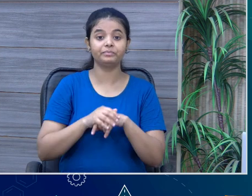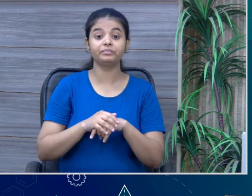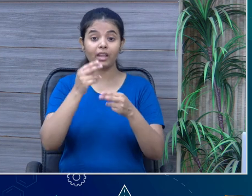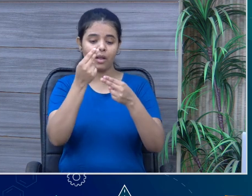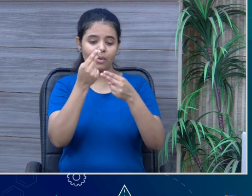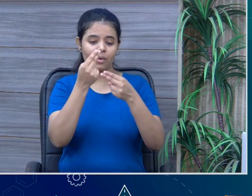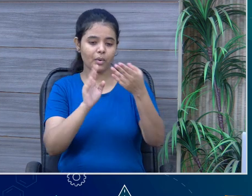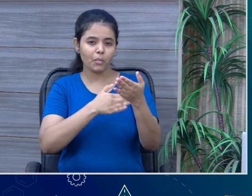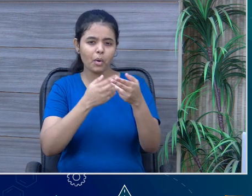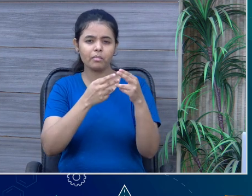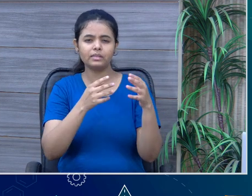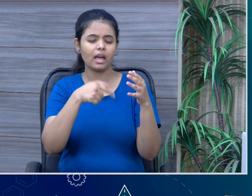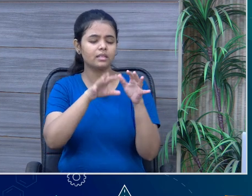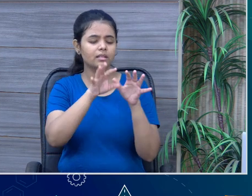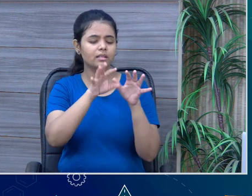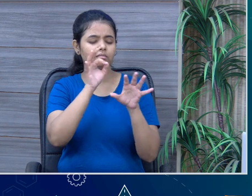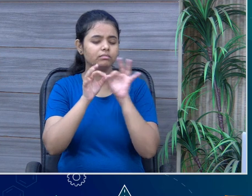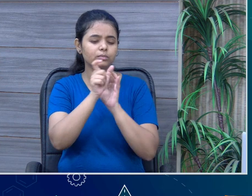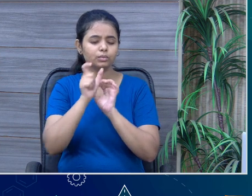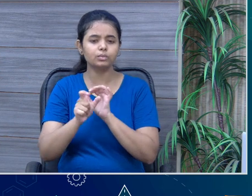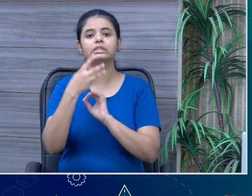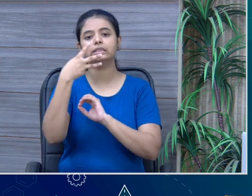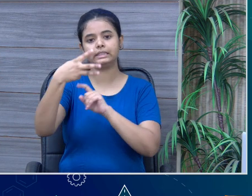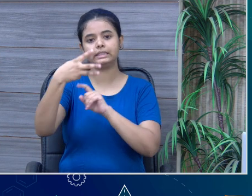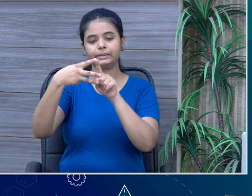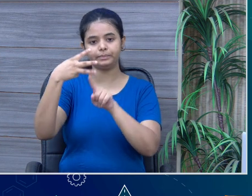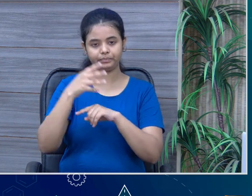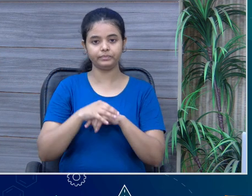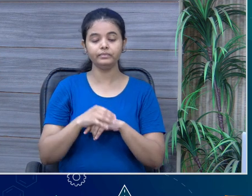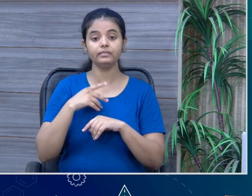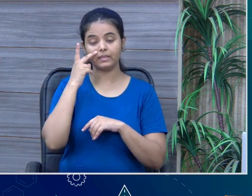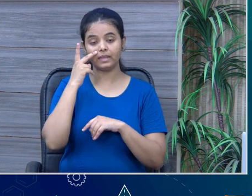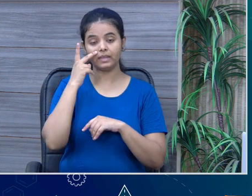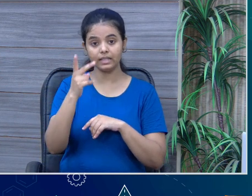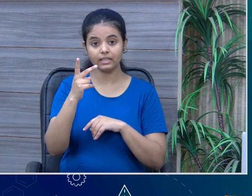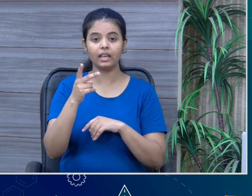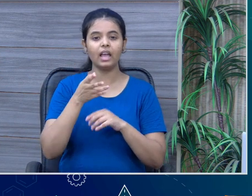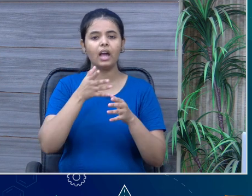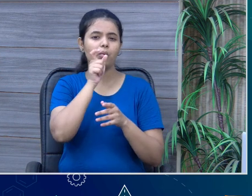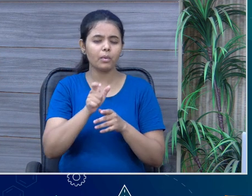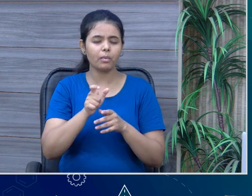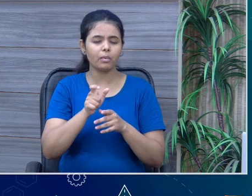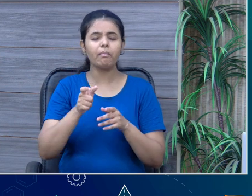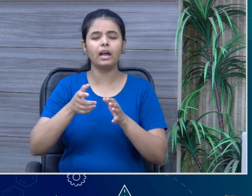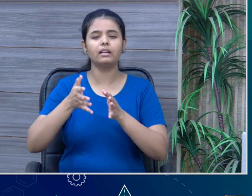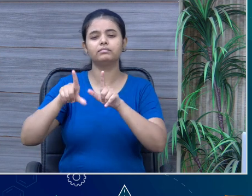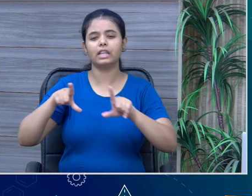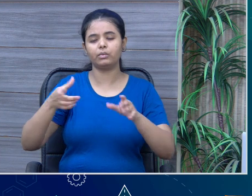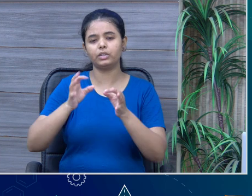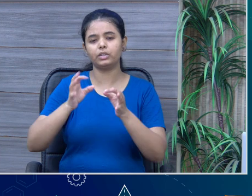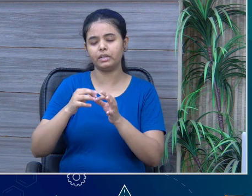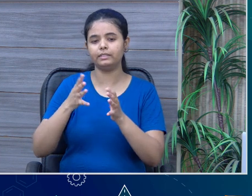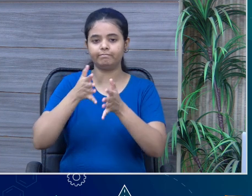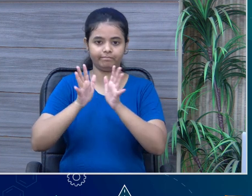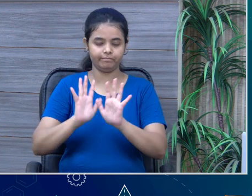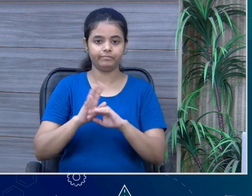poem. And our sign language interpreter. She will help you understand these vocabulary which we have learnt from this